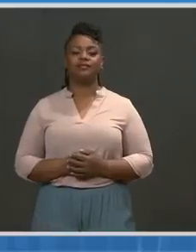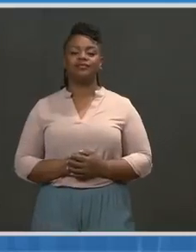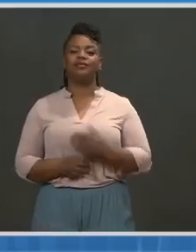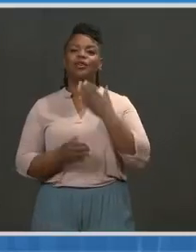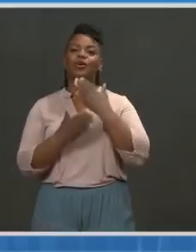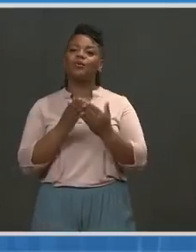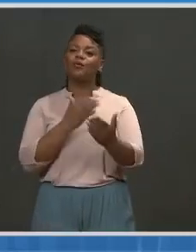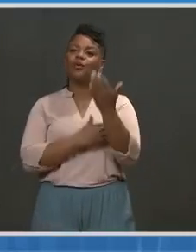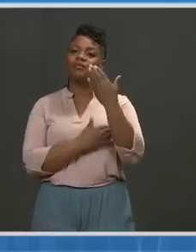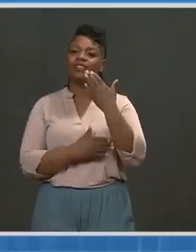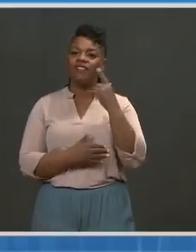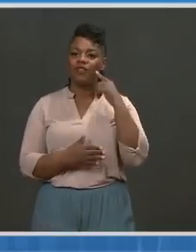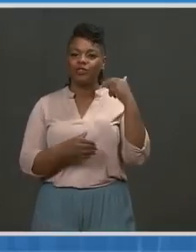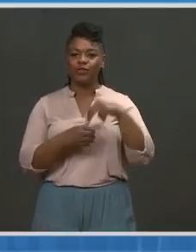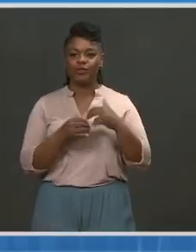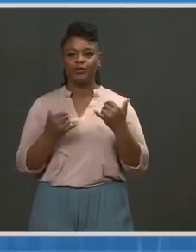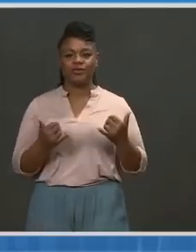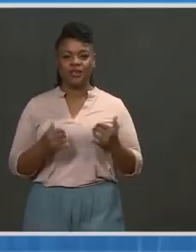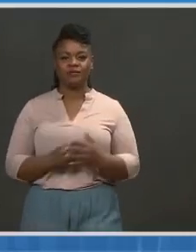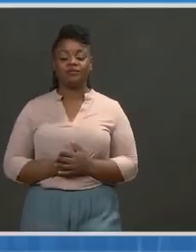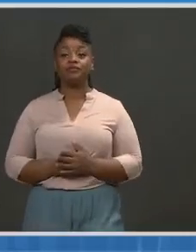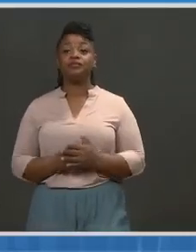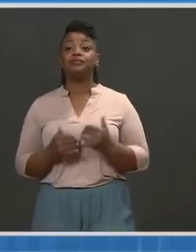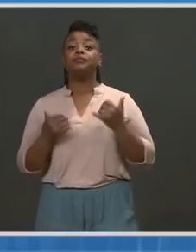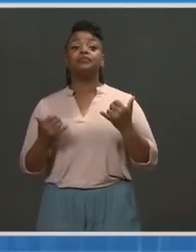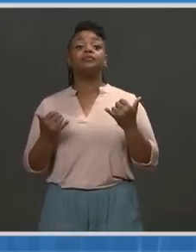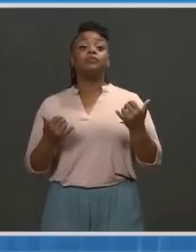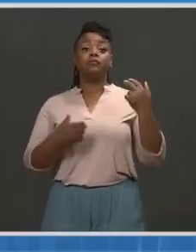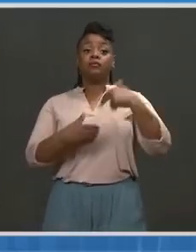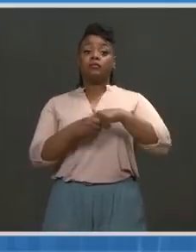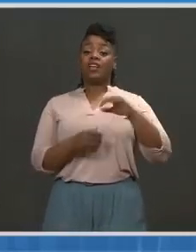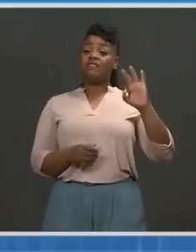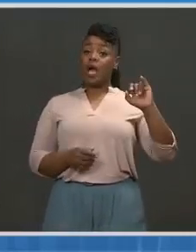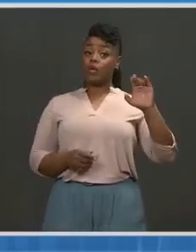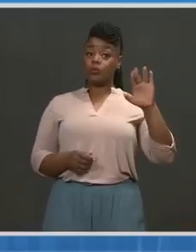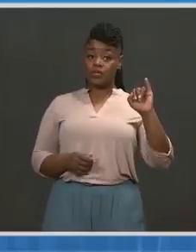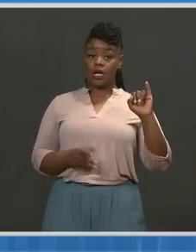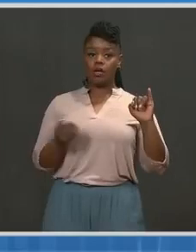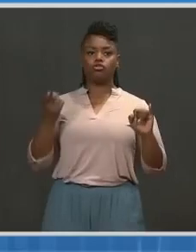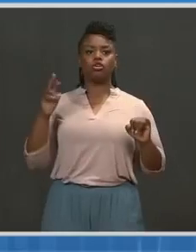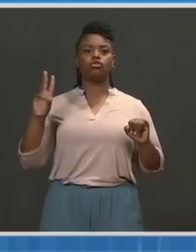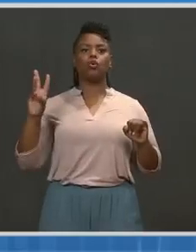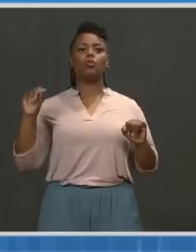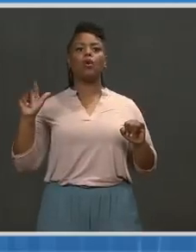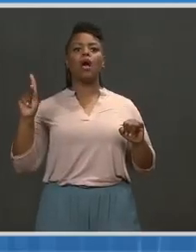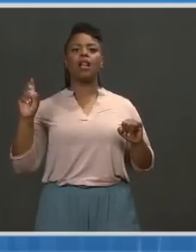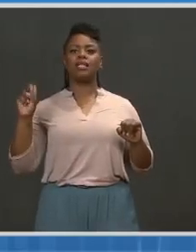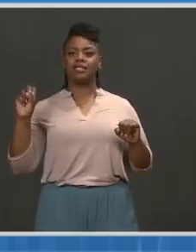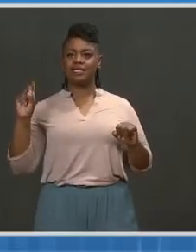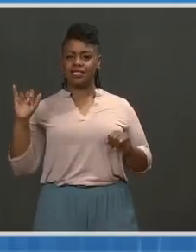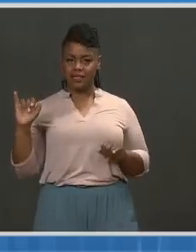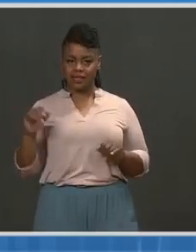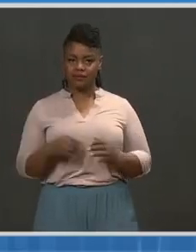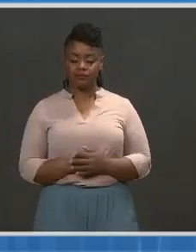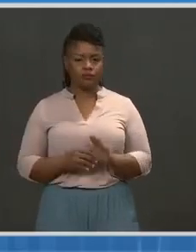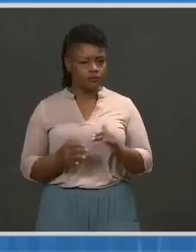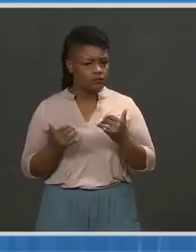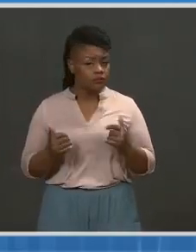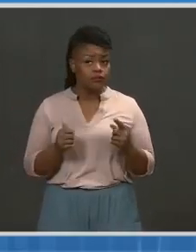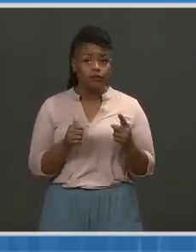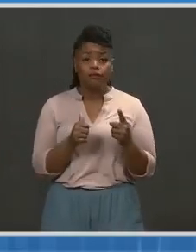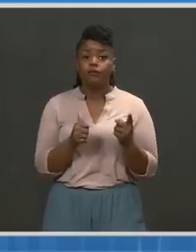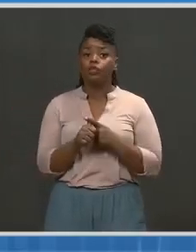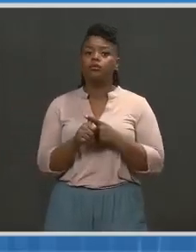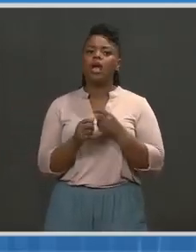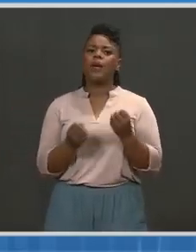Good morning. Thank you for joining us. Today, we're joined by Drs. Walensky and Fauci, but let me begin by offering an update